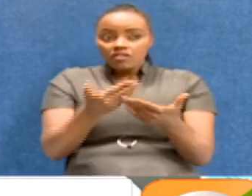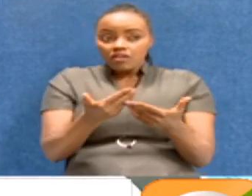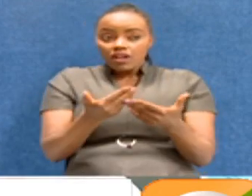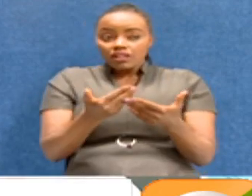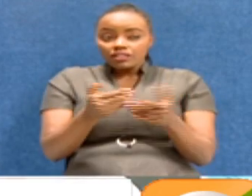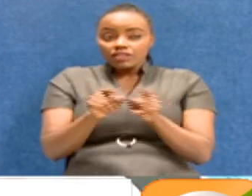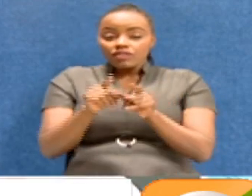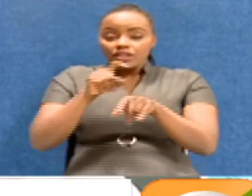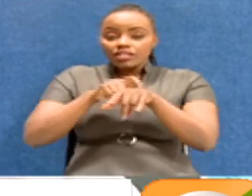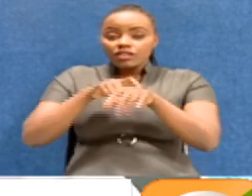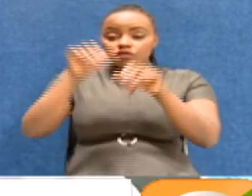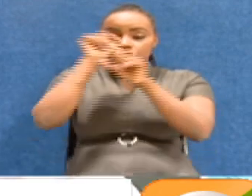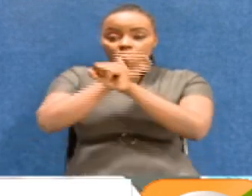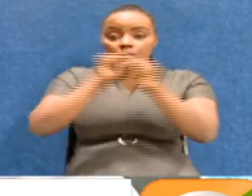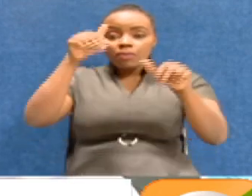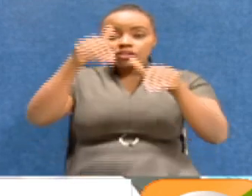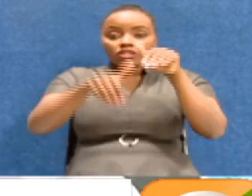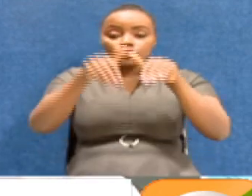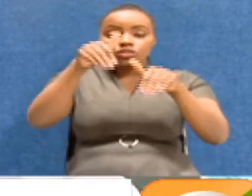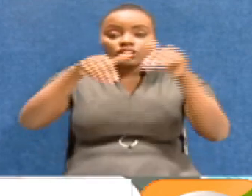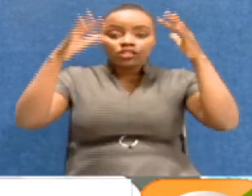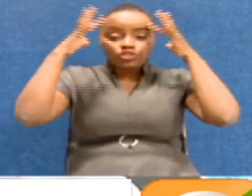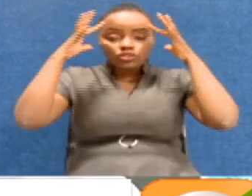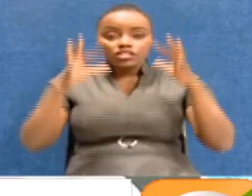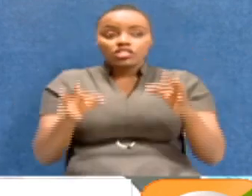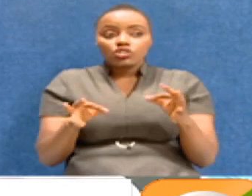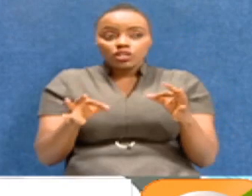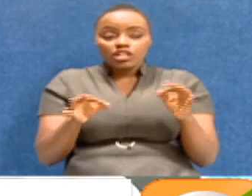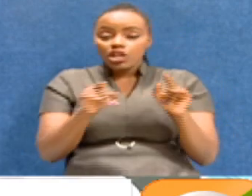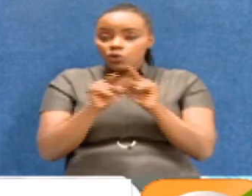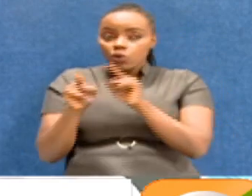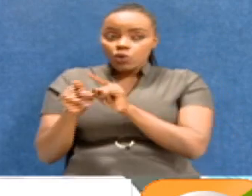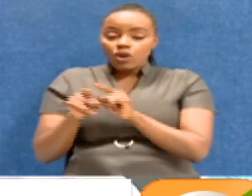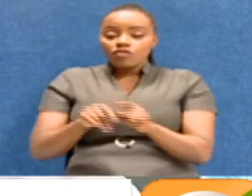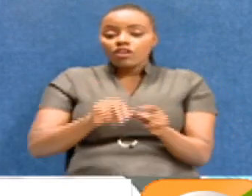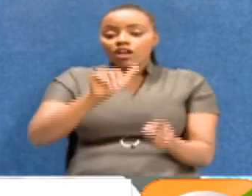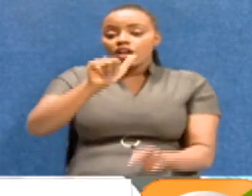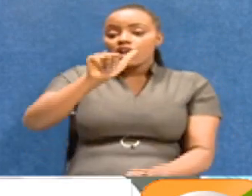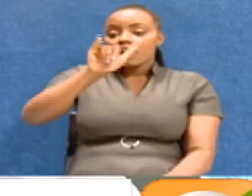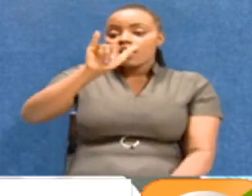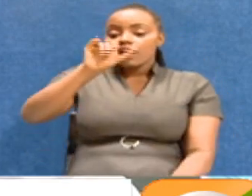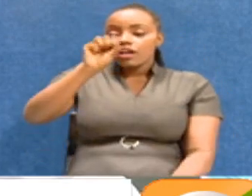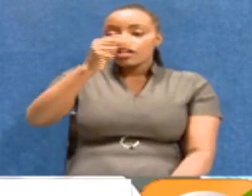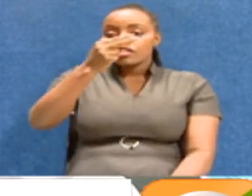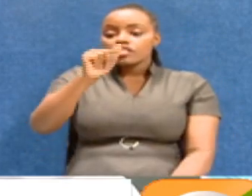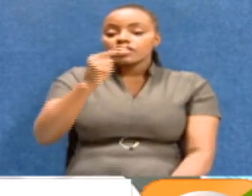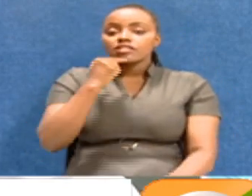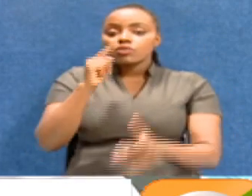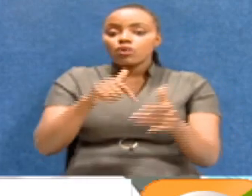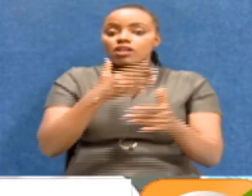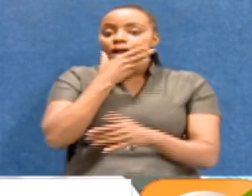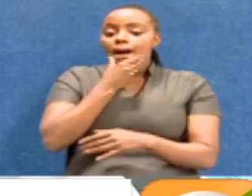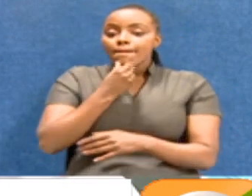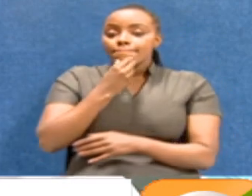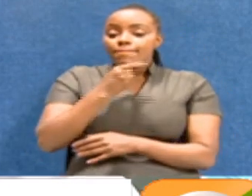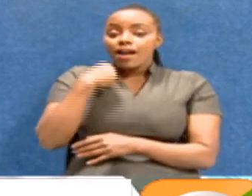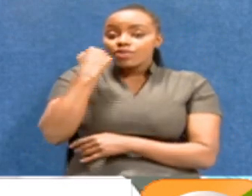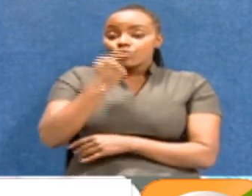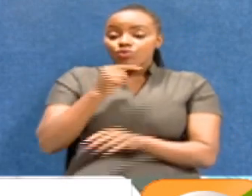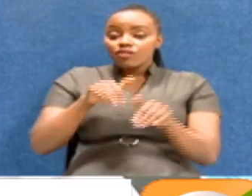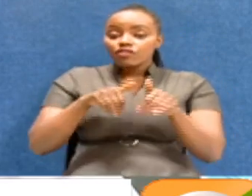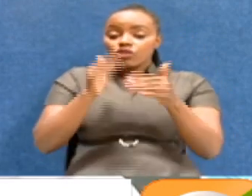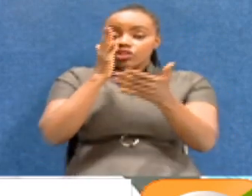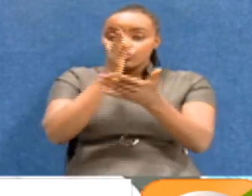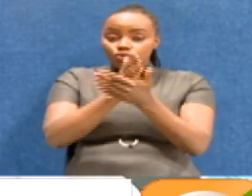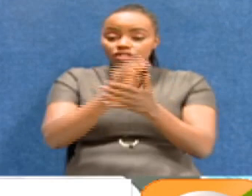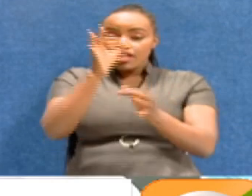in the times of the presidential election decision. And Aisha Kelly says he's a man who upheld the truth and